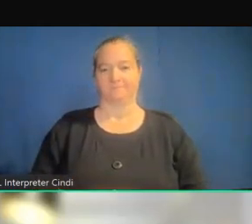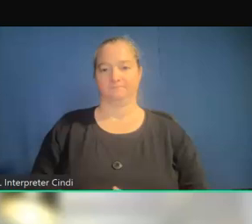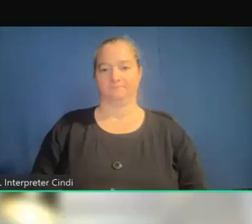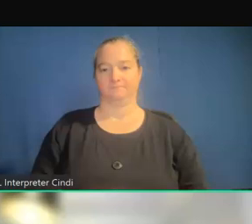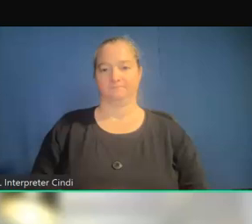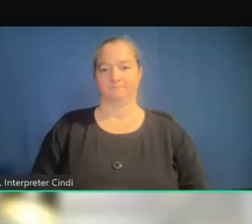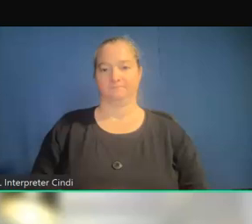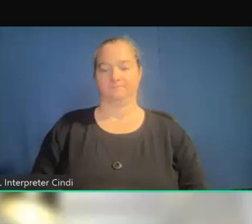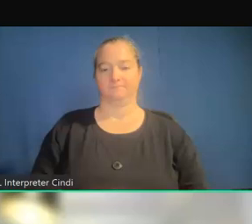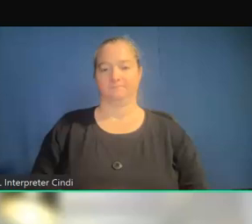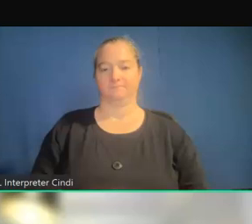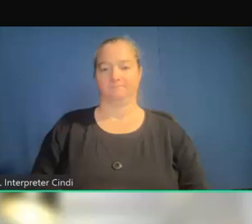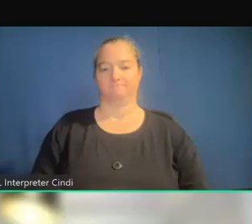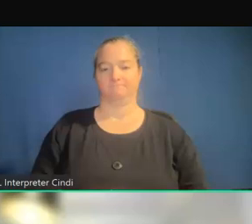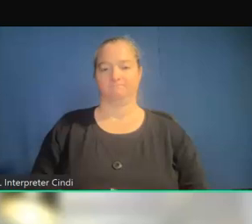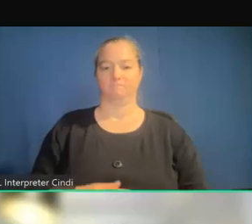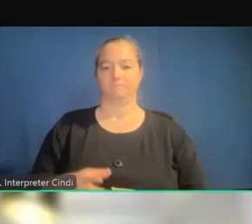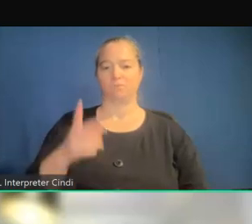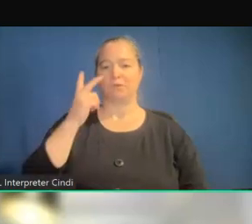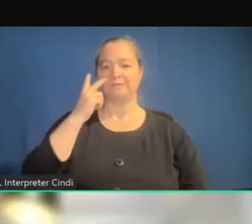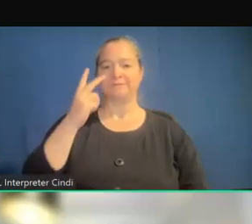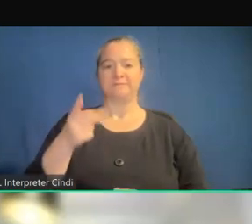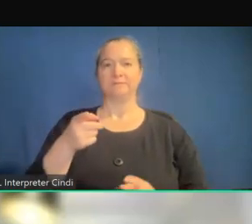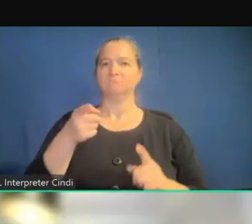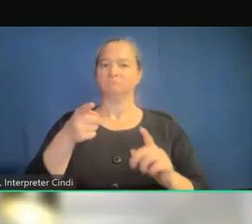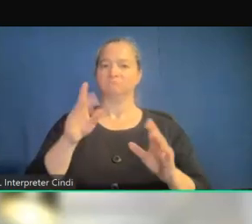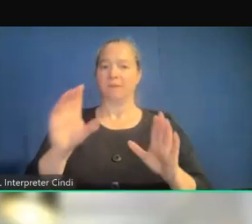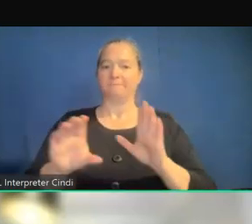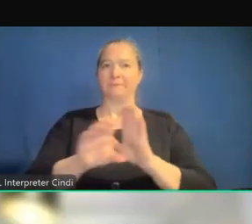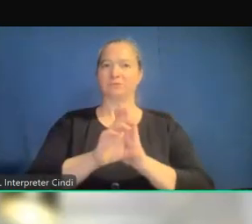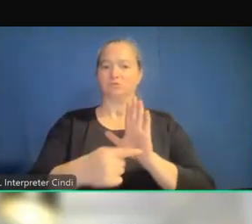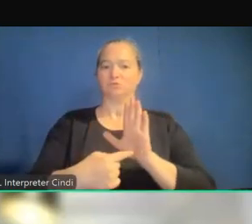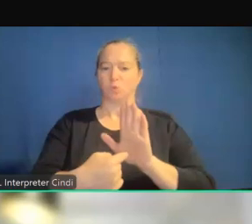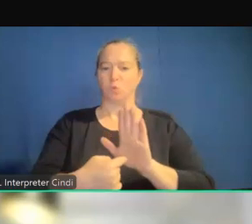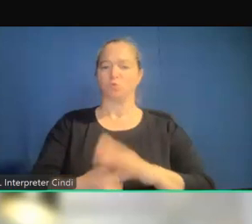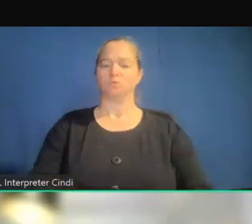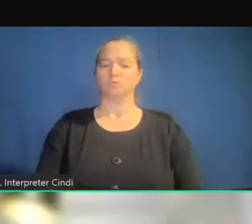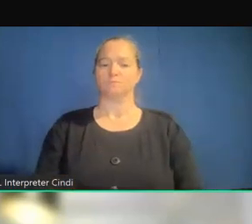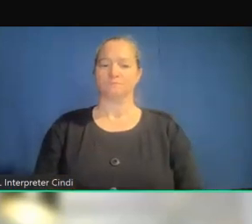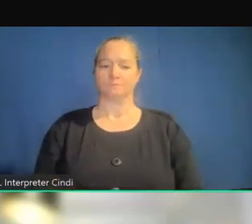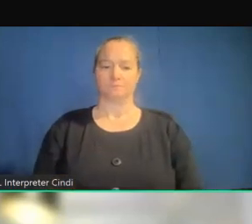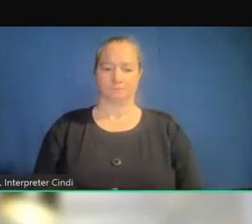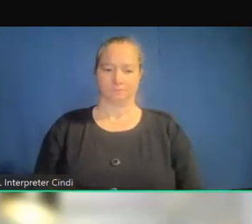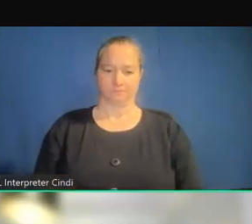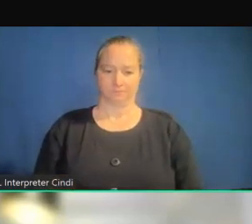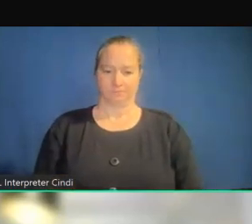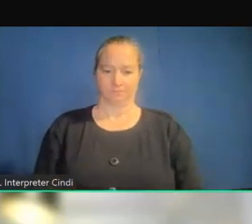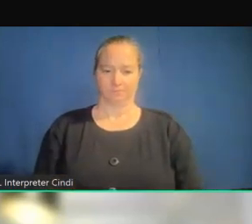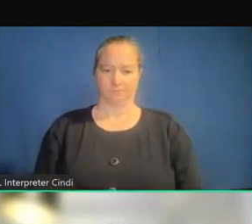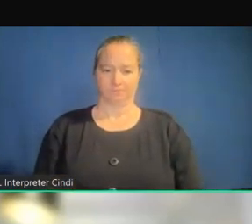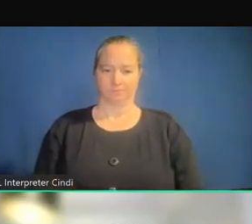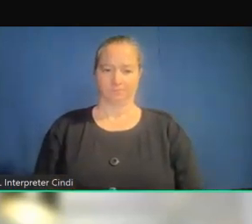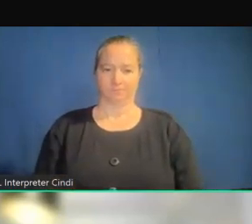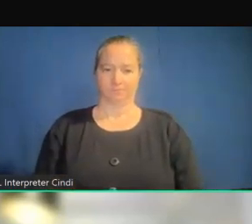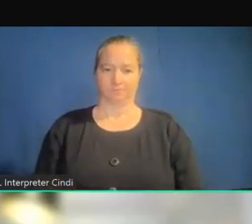So as you can see the graphic, and it talks a little bit about the ways in which